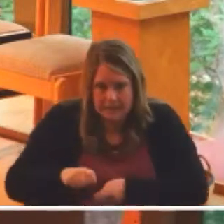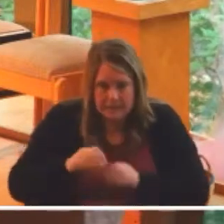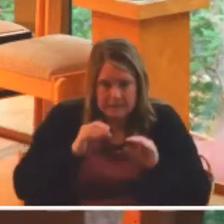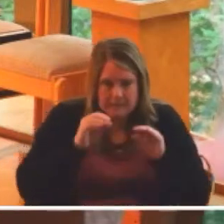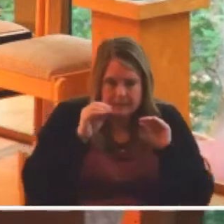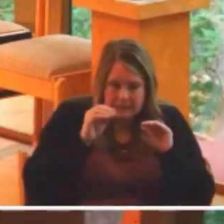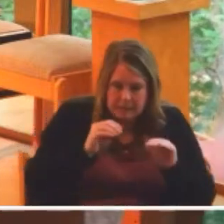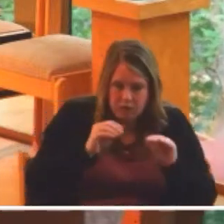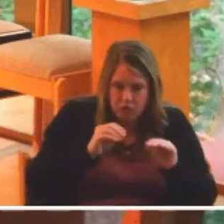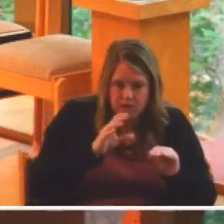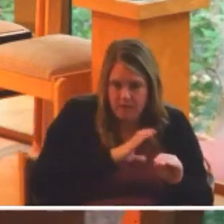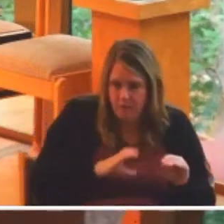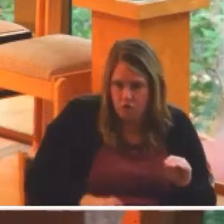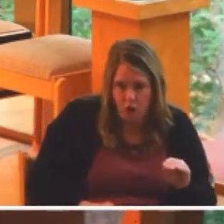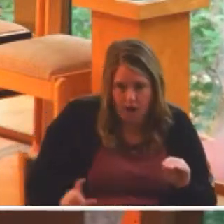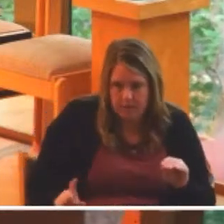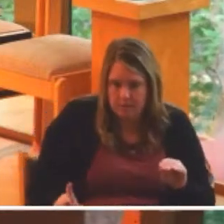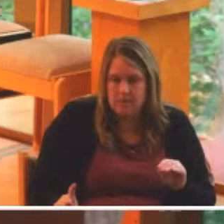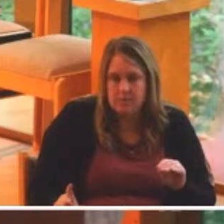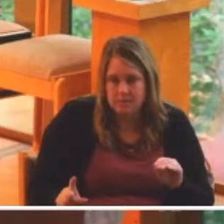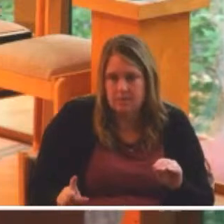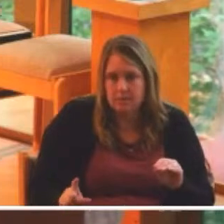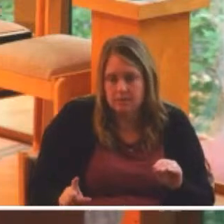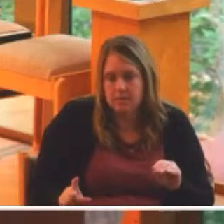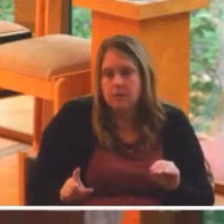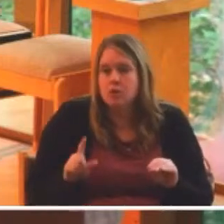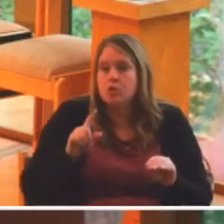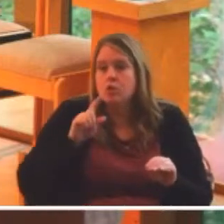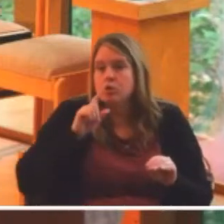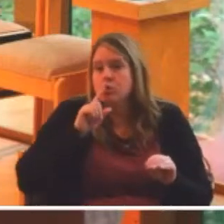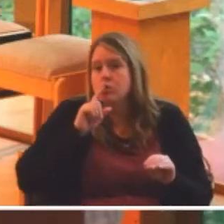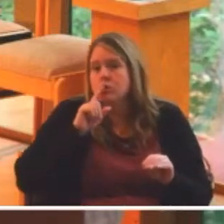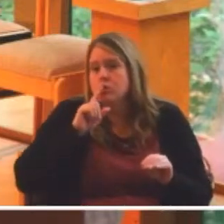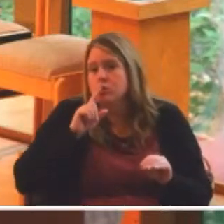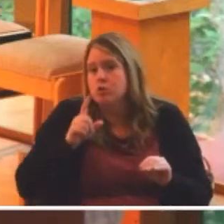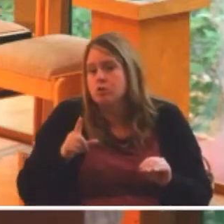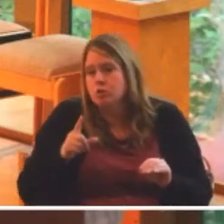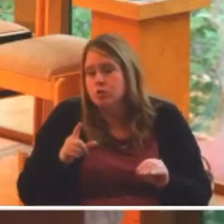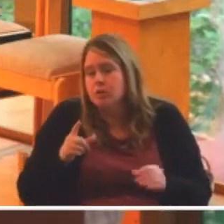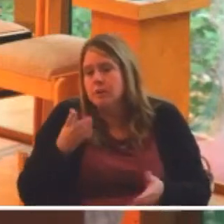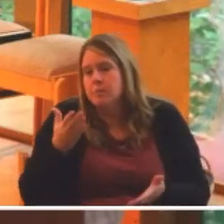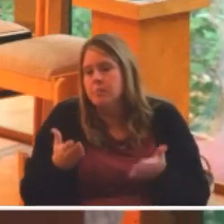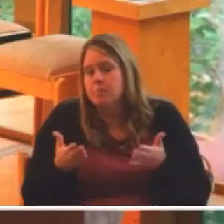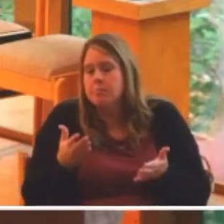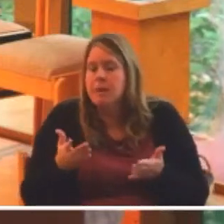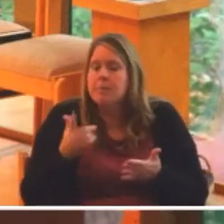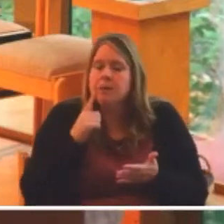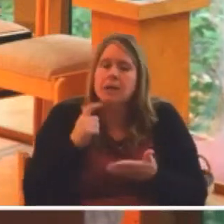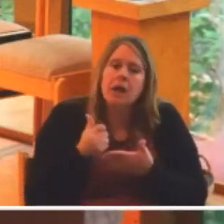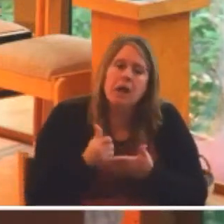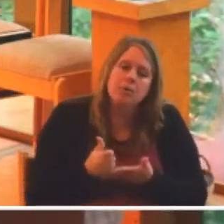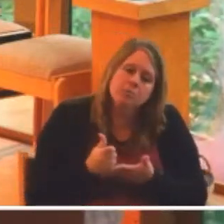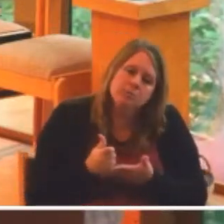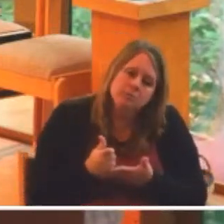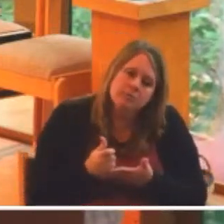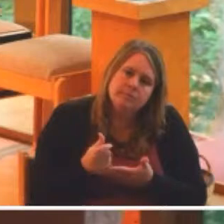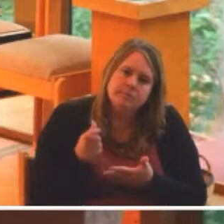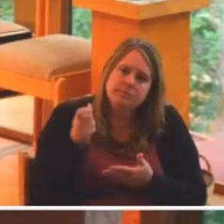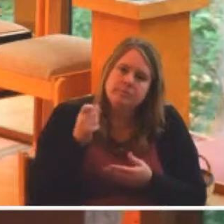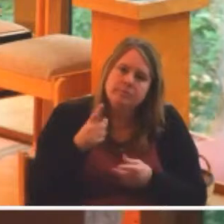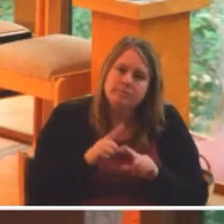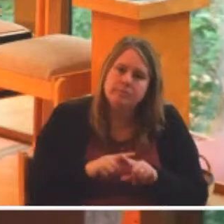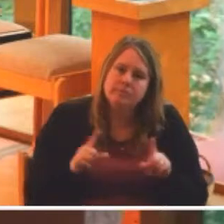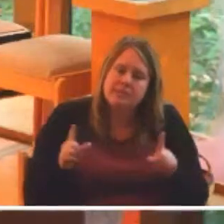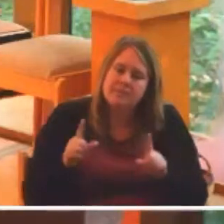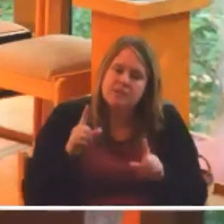the work of Christ. Sure, there may be comparisons you can make between what politicians say and what Christ and other prophets